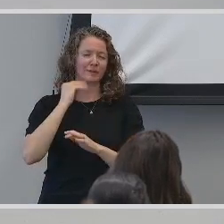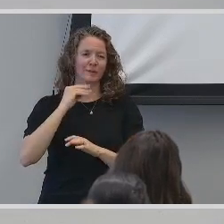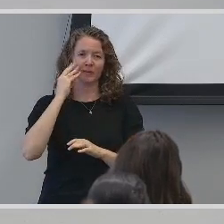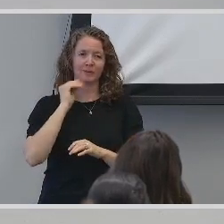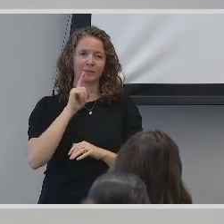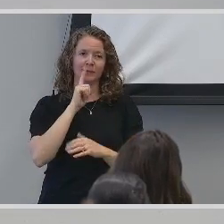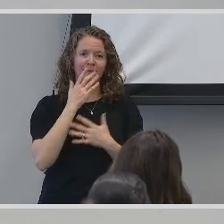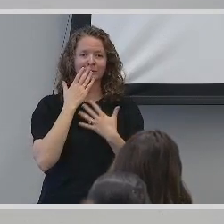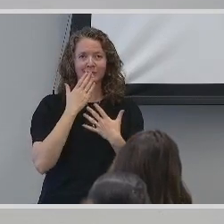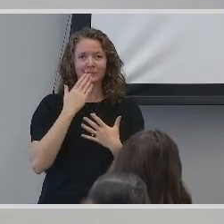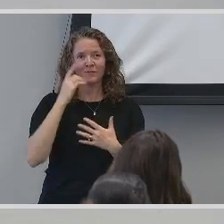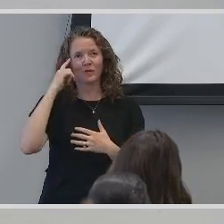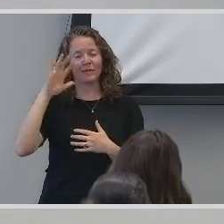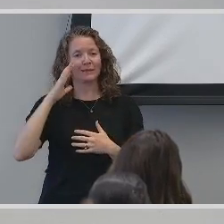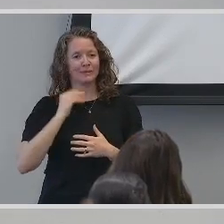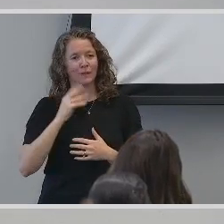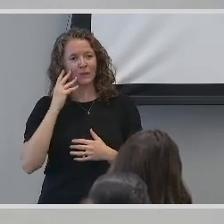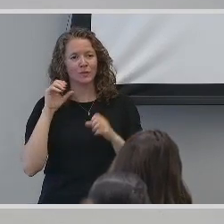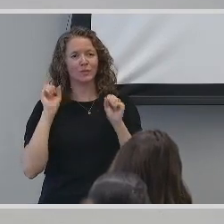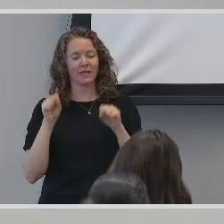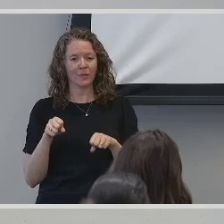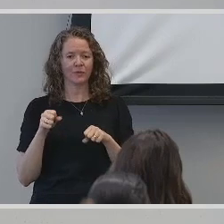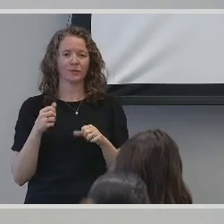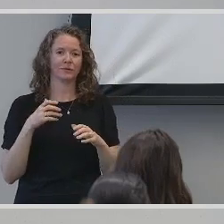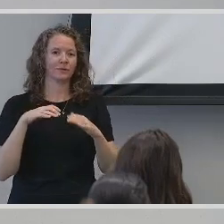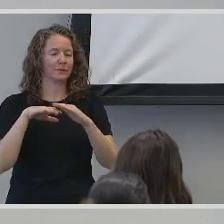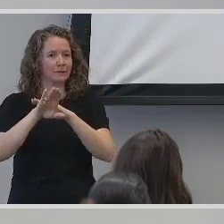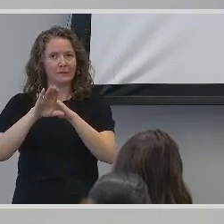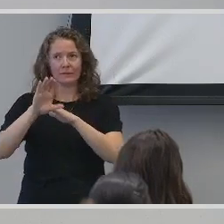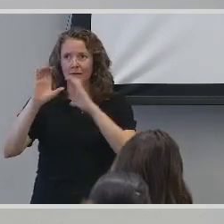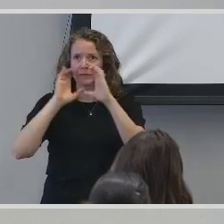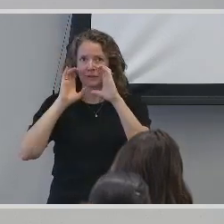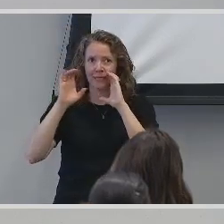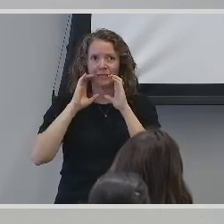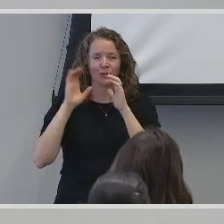grateful for the experience and to have a wonderful team.